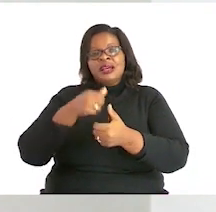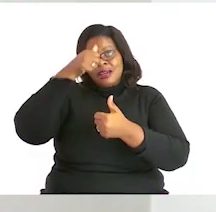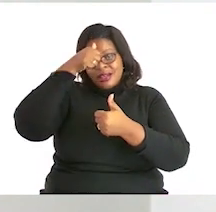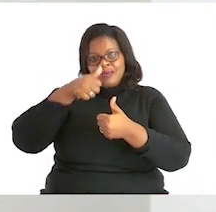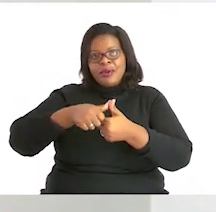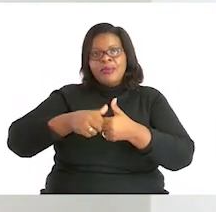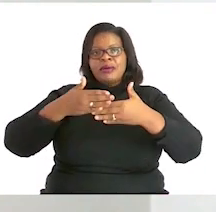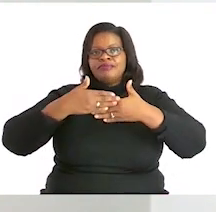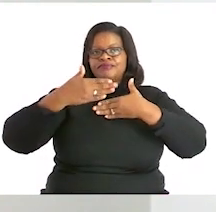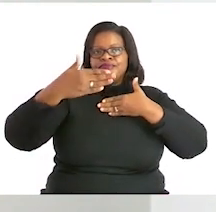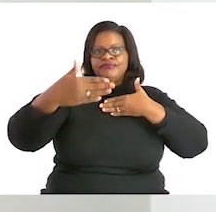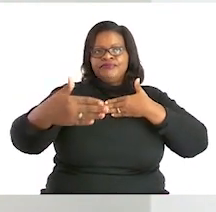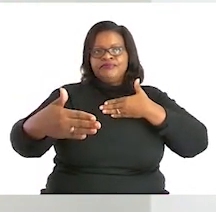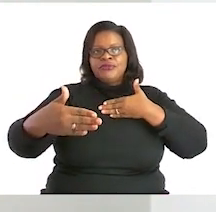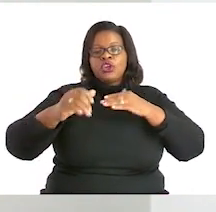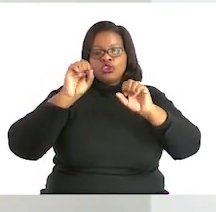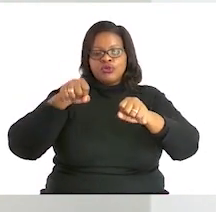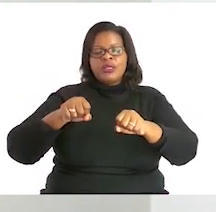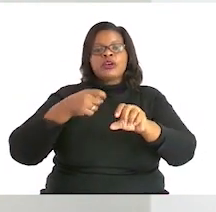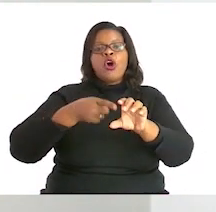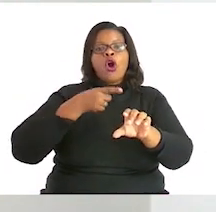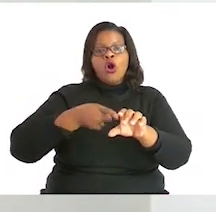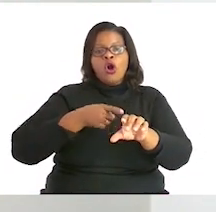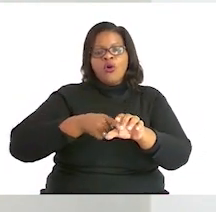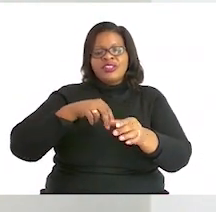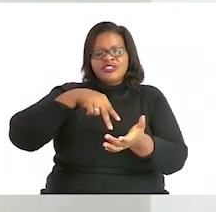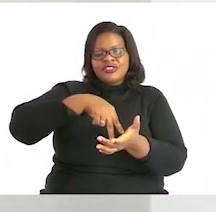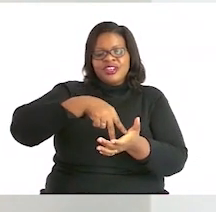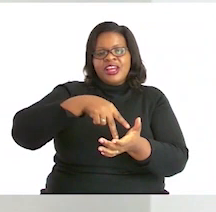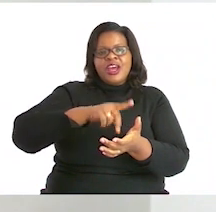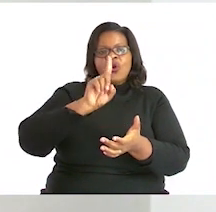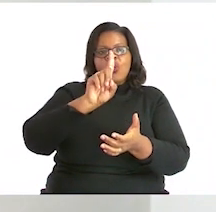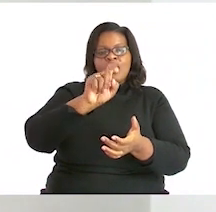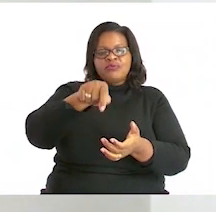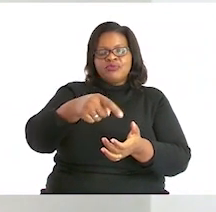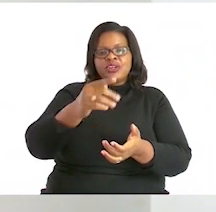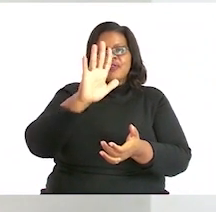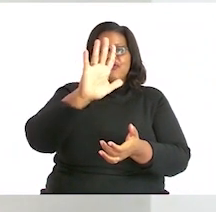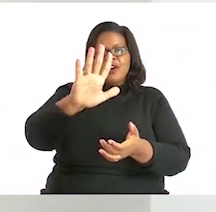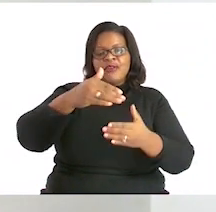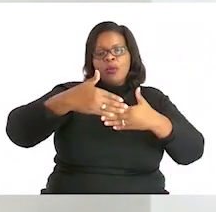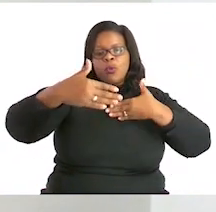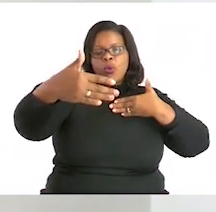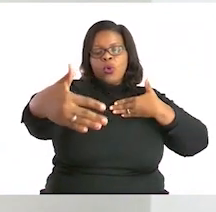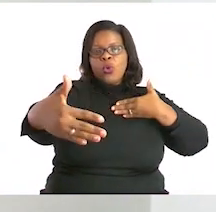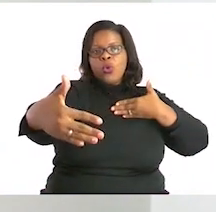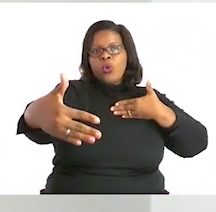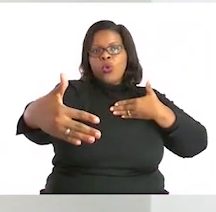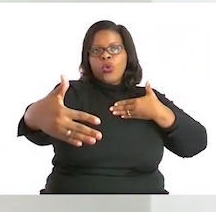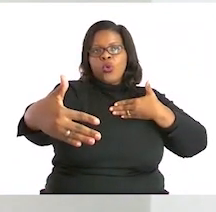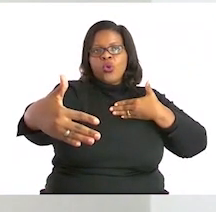distance, at least 1.5 meters away from each other. So let's spread out, and then we see.